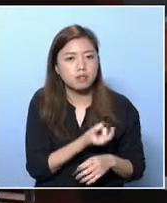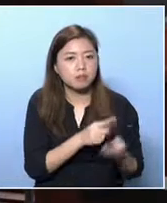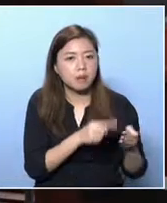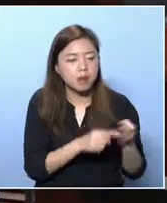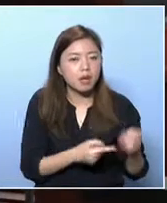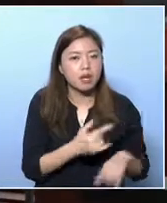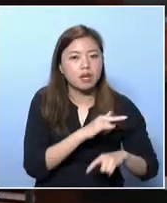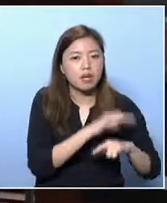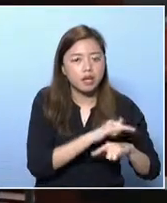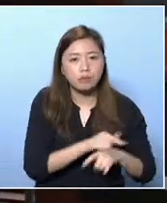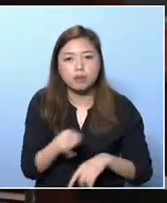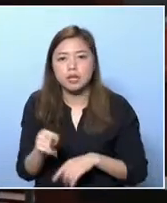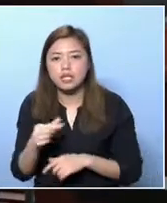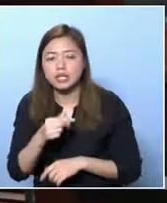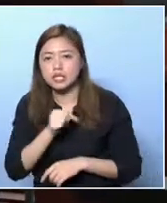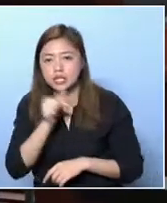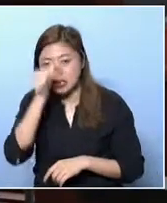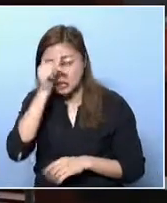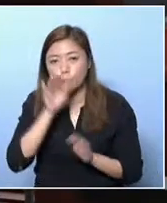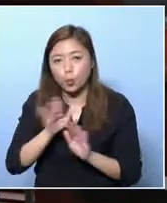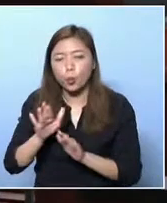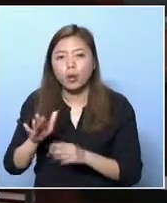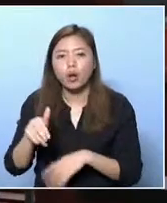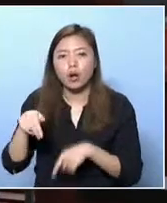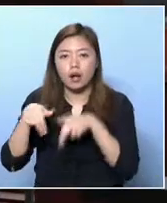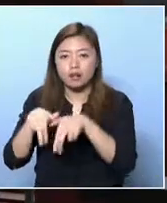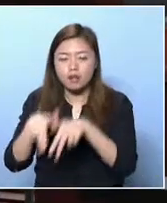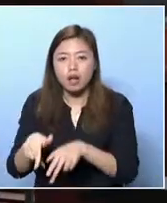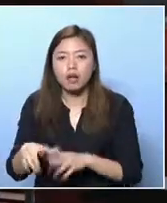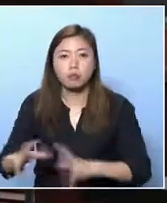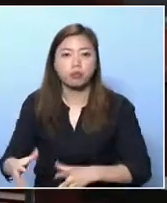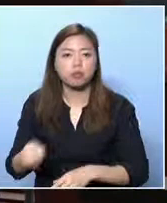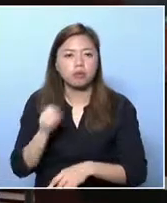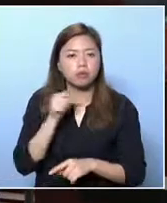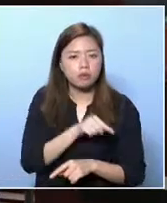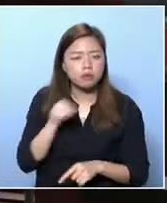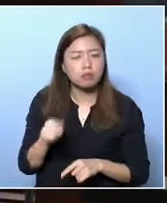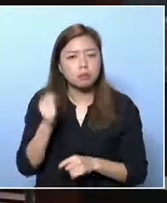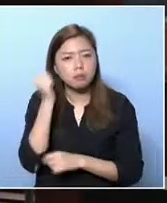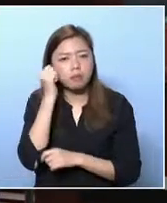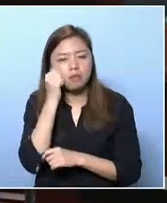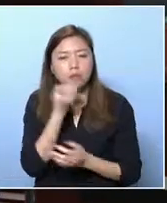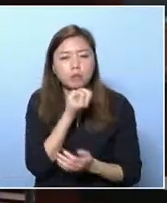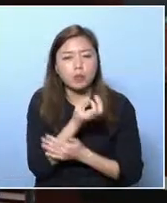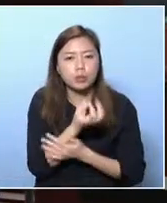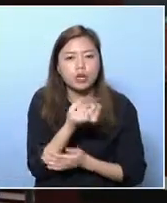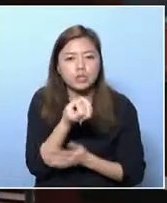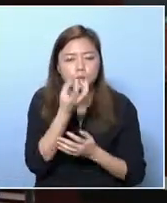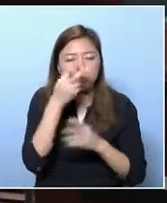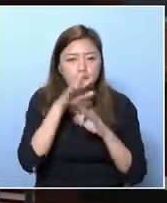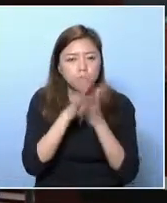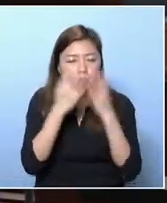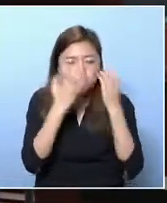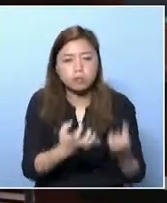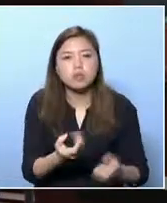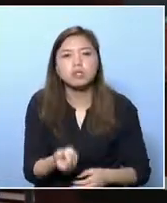Siu Pan Foundation, and another one, Health Action, have mentioned something